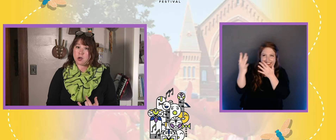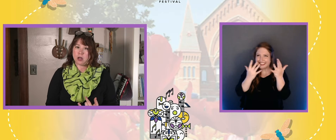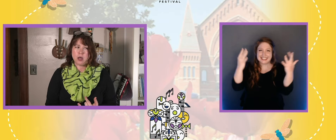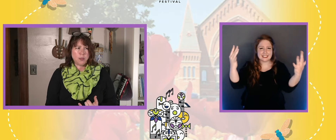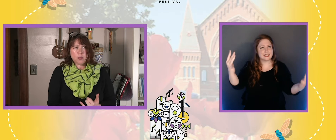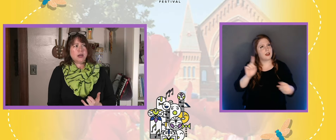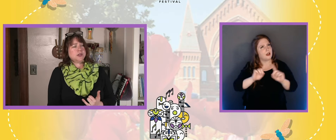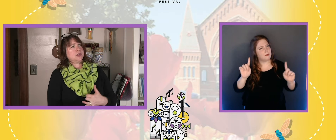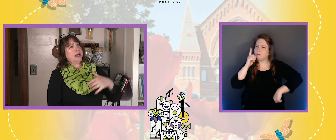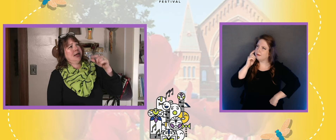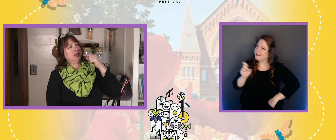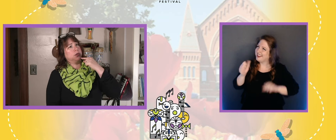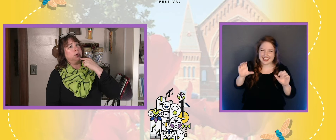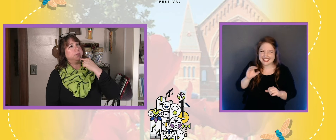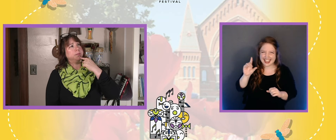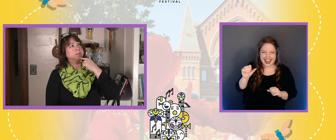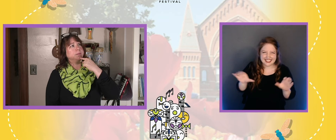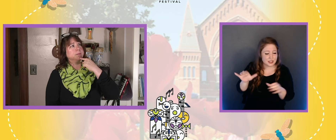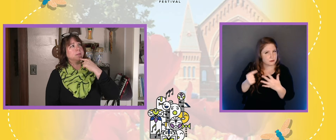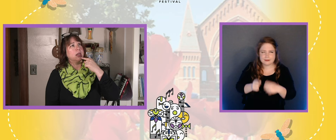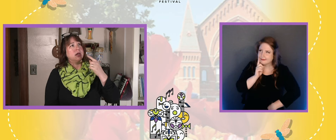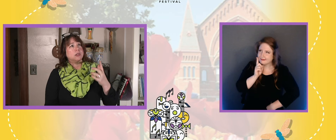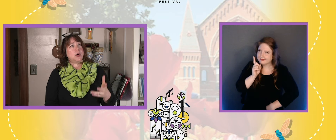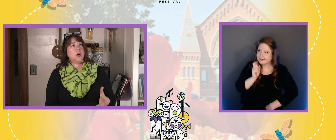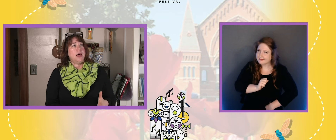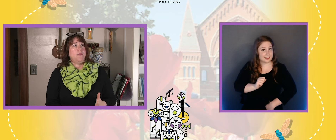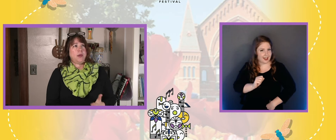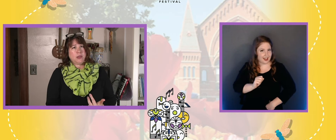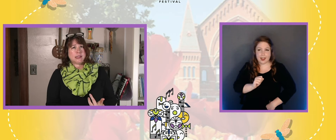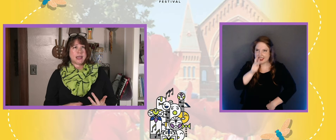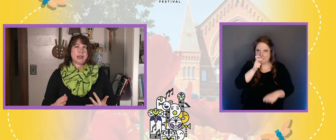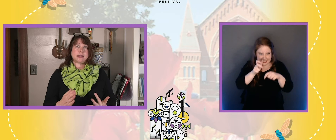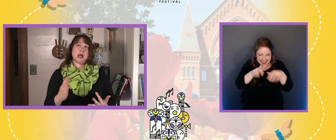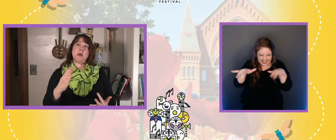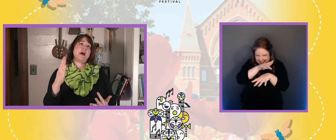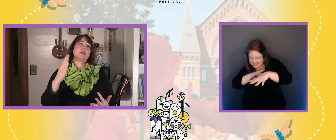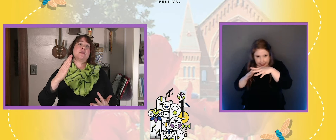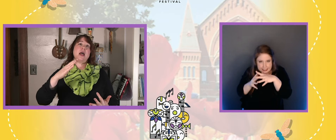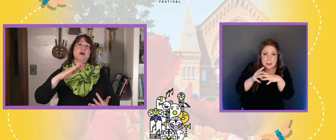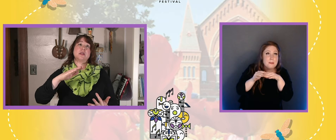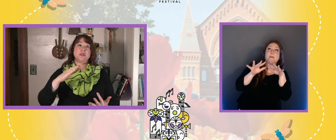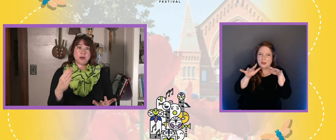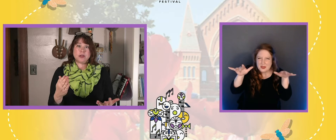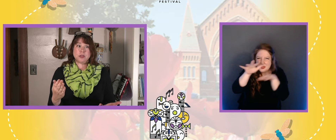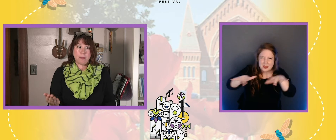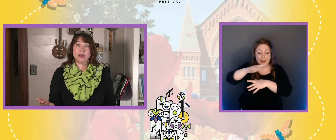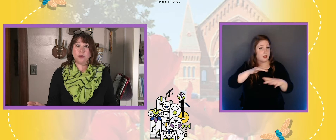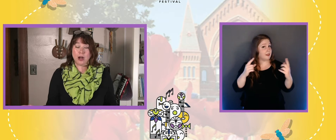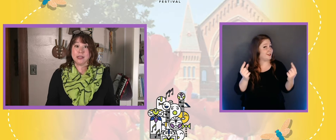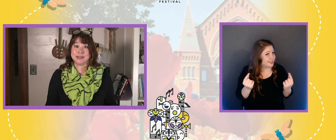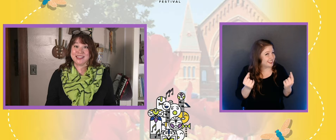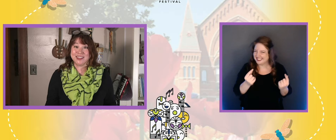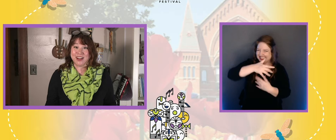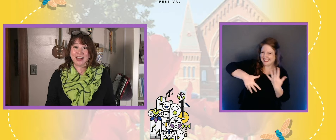they sing their song. But what else do cicadas do? Hmm. So when the cicadas come up out of the ground they're there to